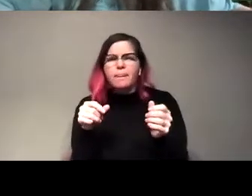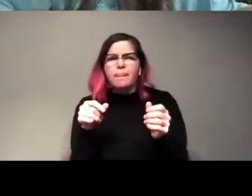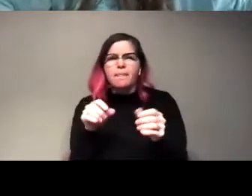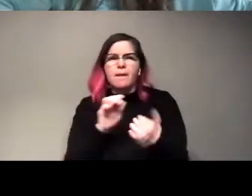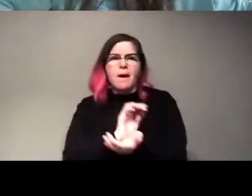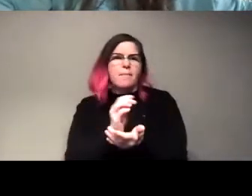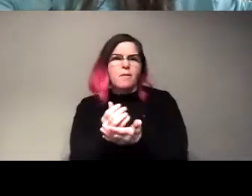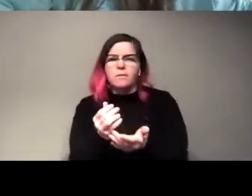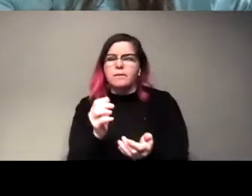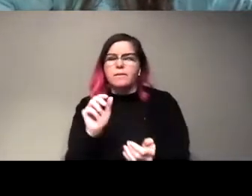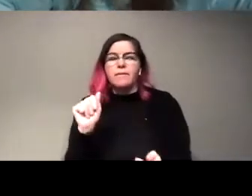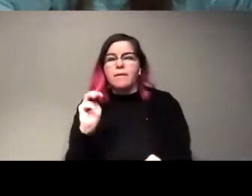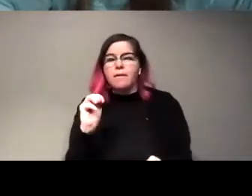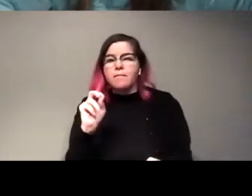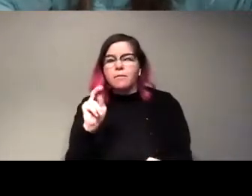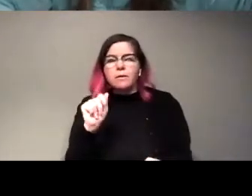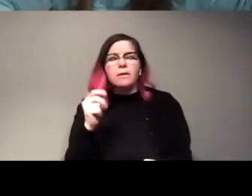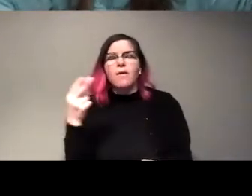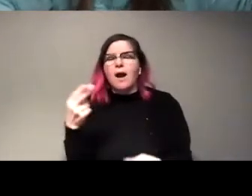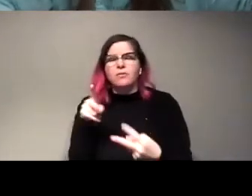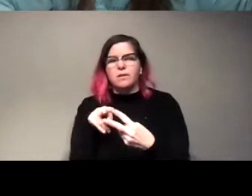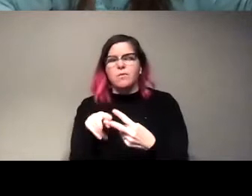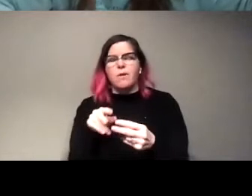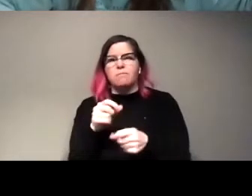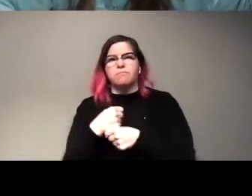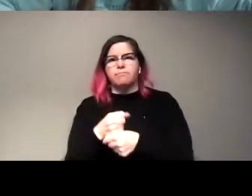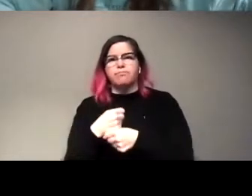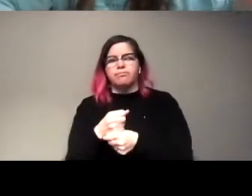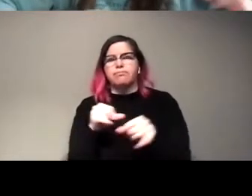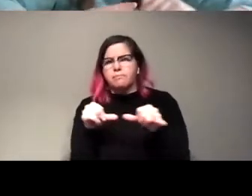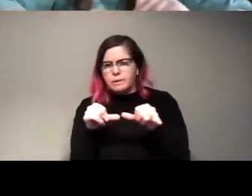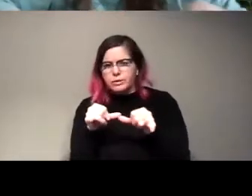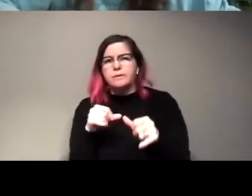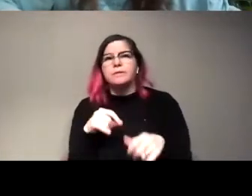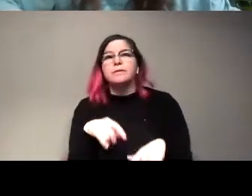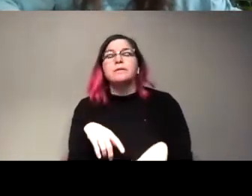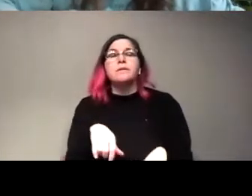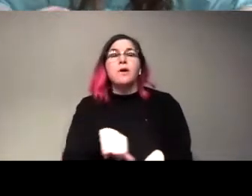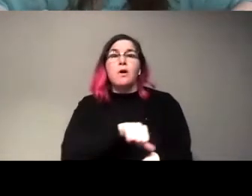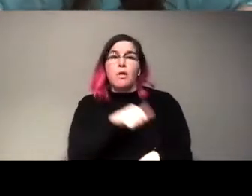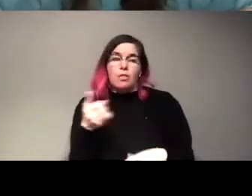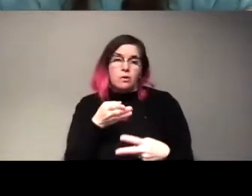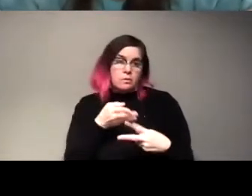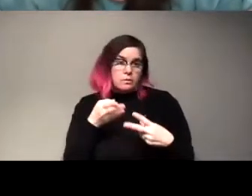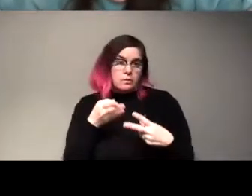of like ammonia or the amount of hydrogen that's been produced. And then the other thing that I'm specifically